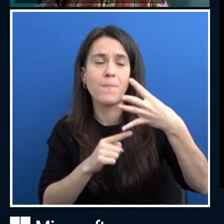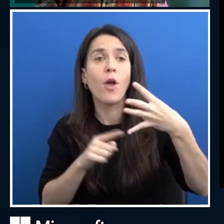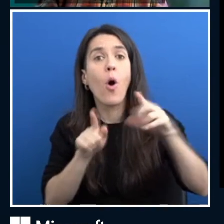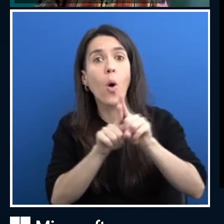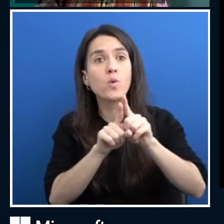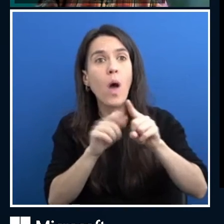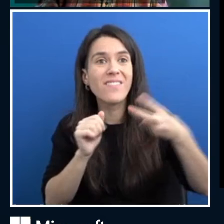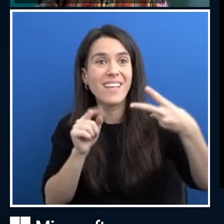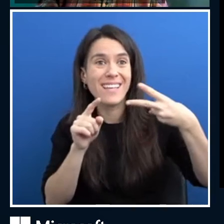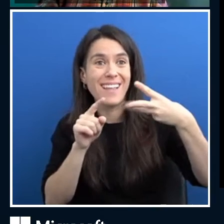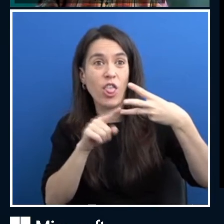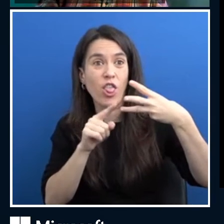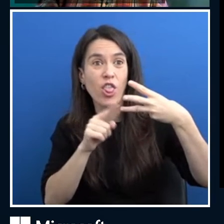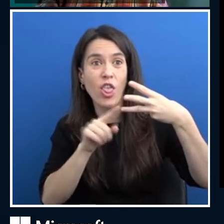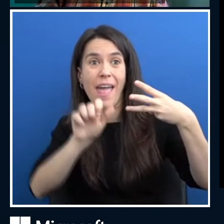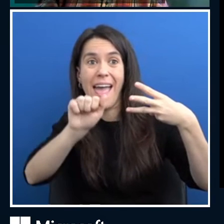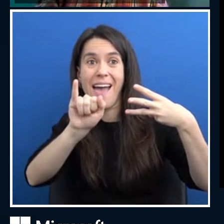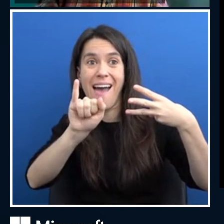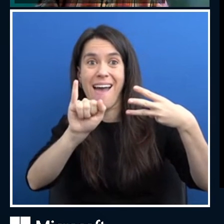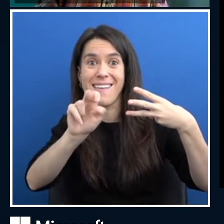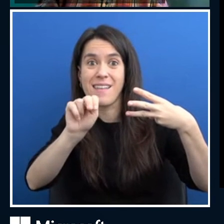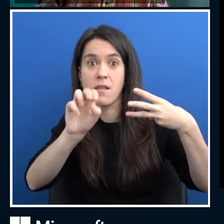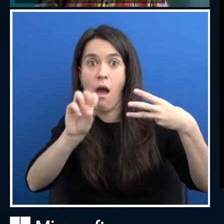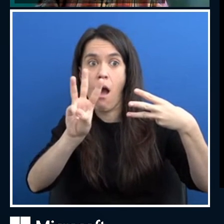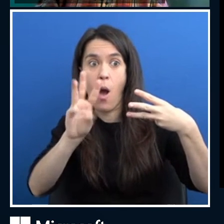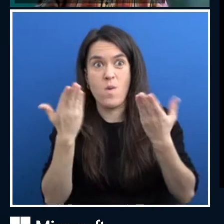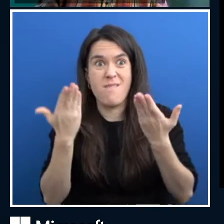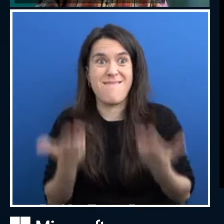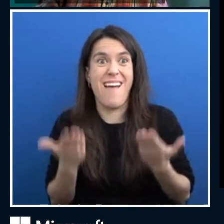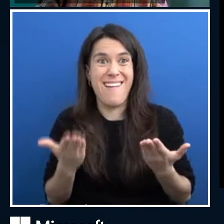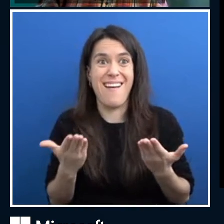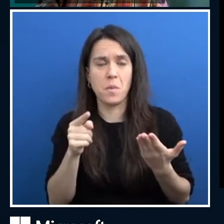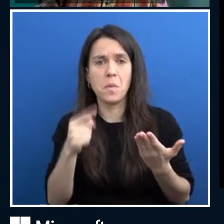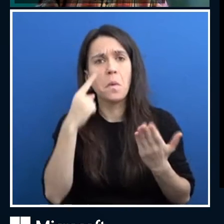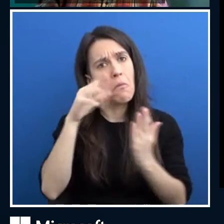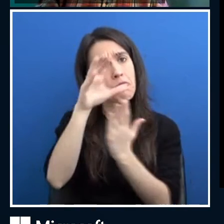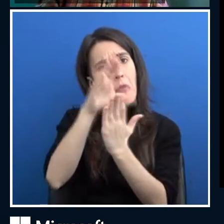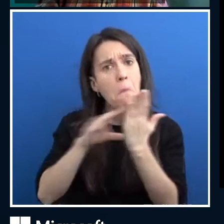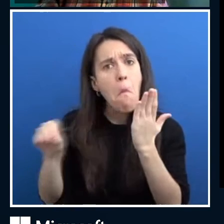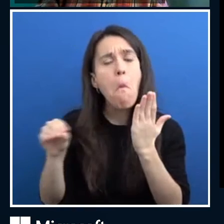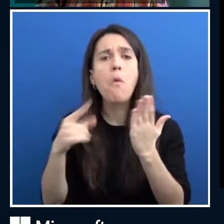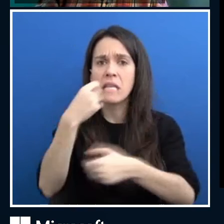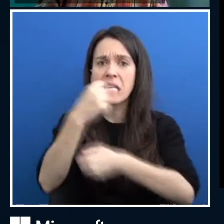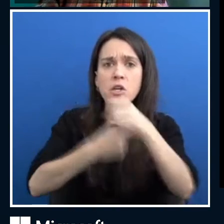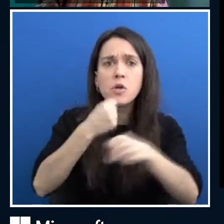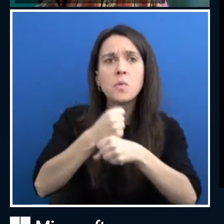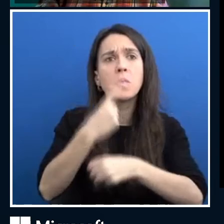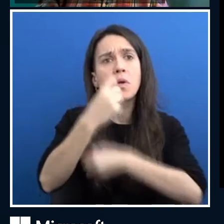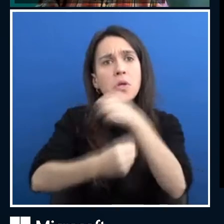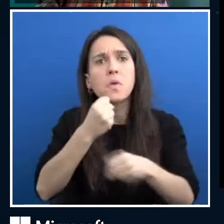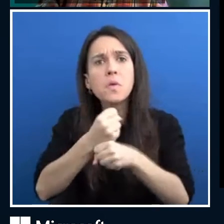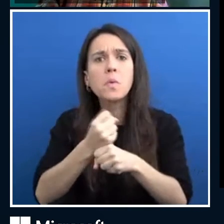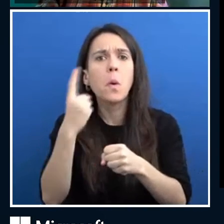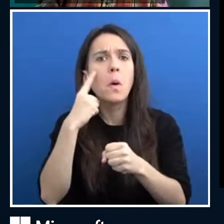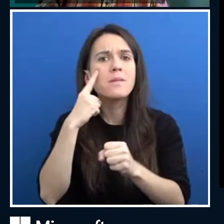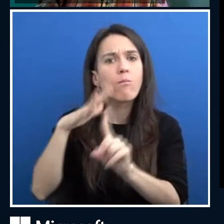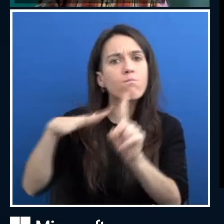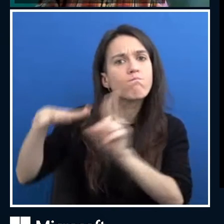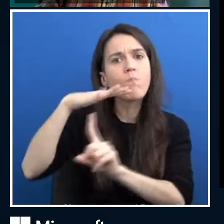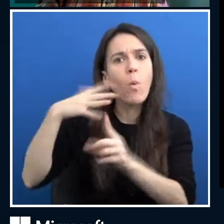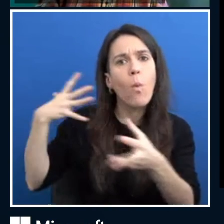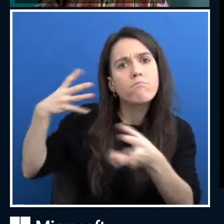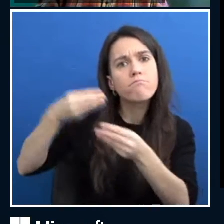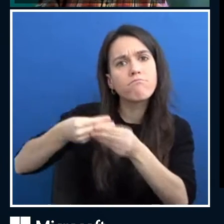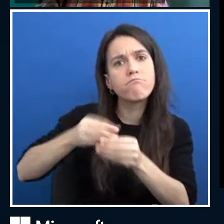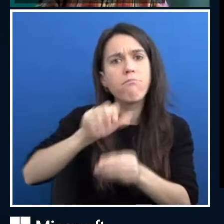not a Microsoft piece, but I read sometimes their report. They do a yearly report that talks about what's happened with AI in the year. You